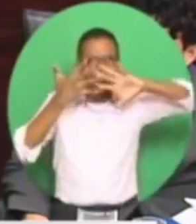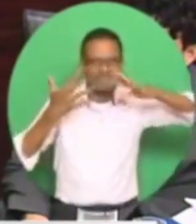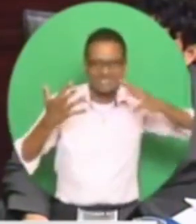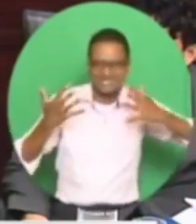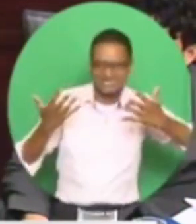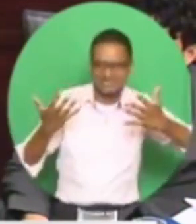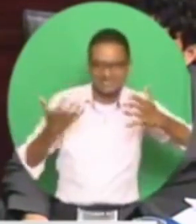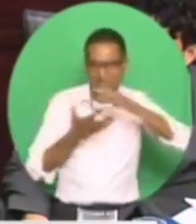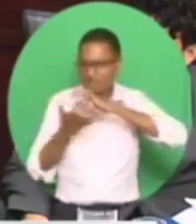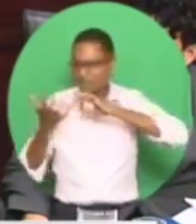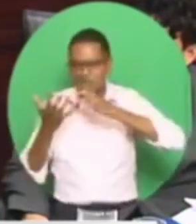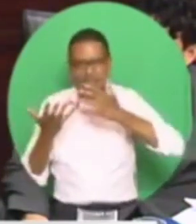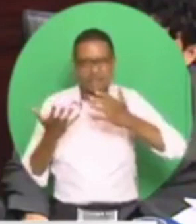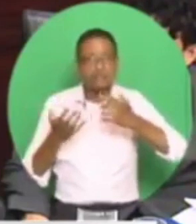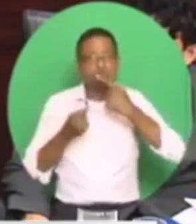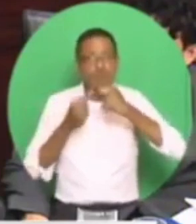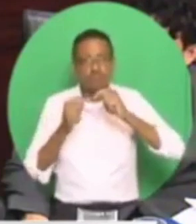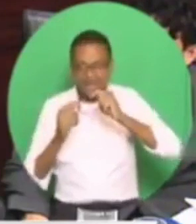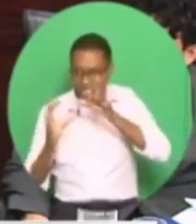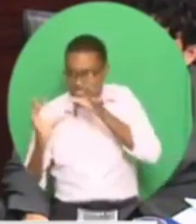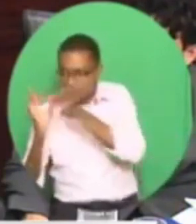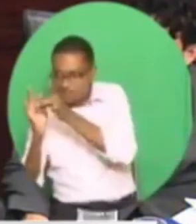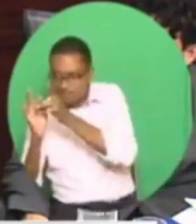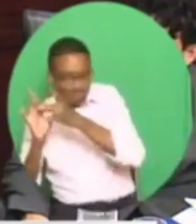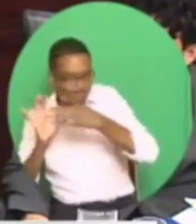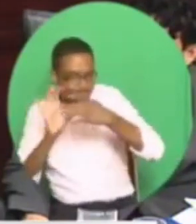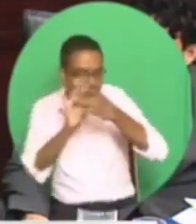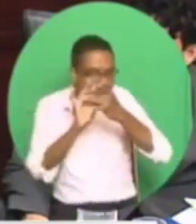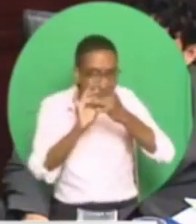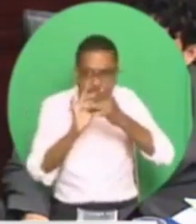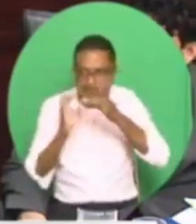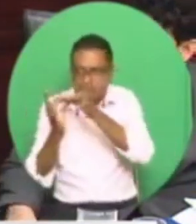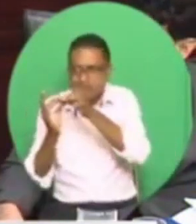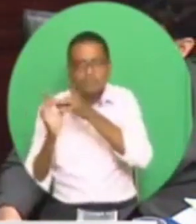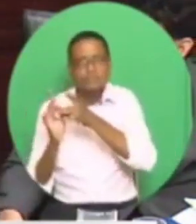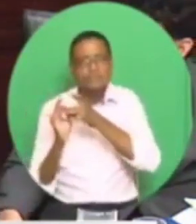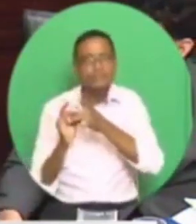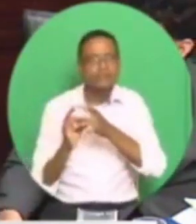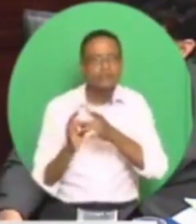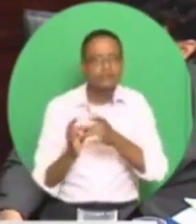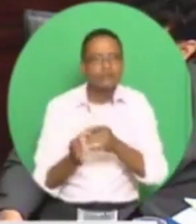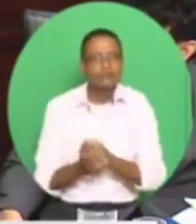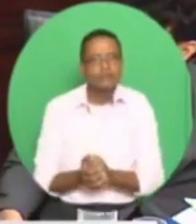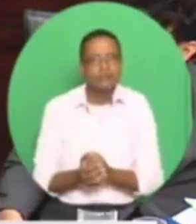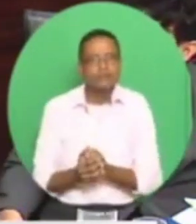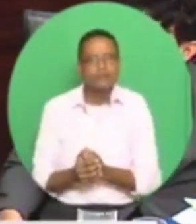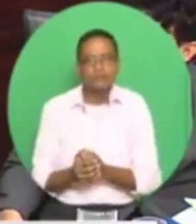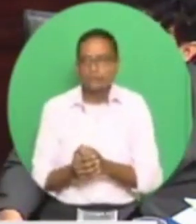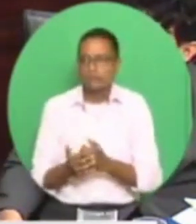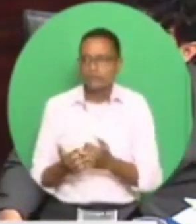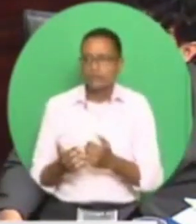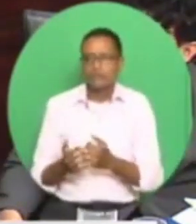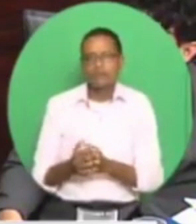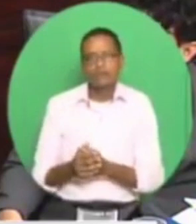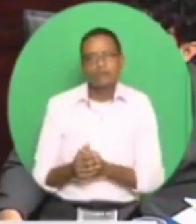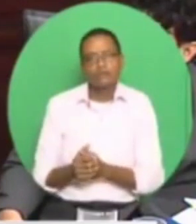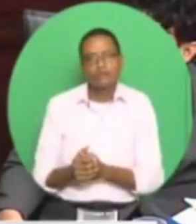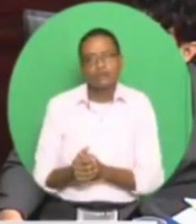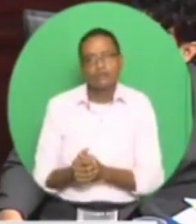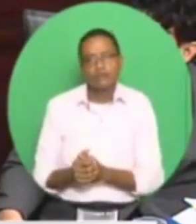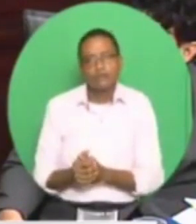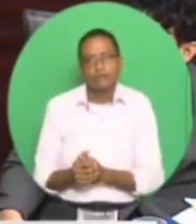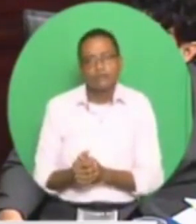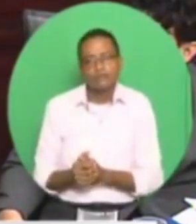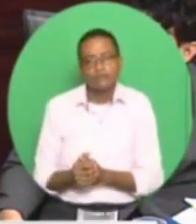dots with our limited capacity because we are not, institutions of law enforcement are not available that way. Madam